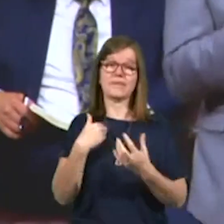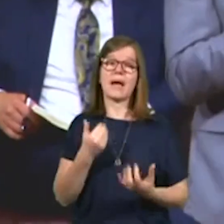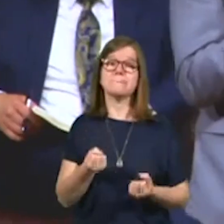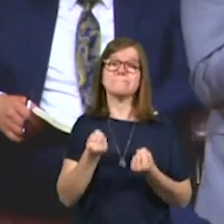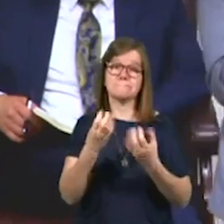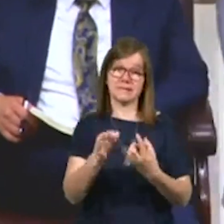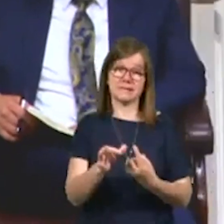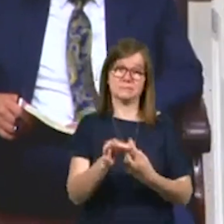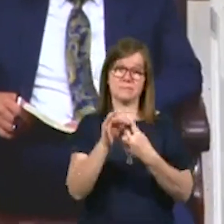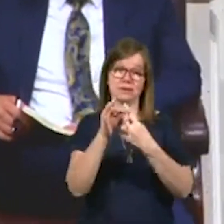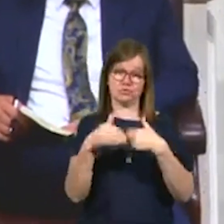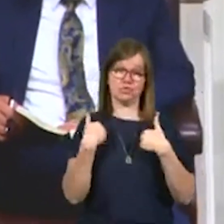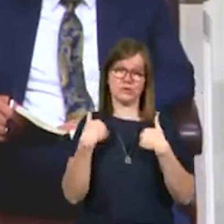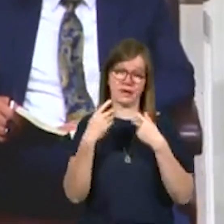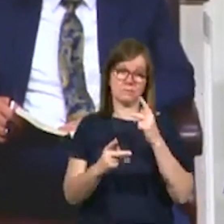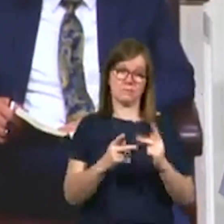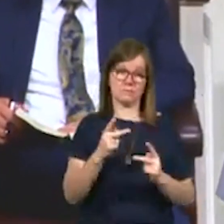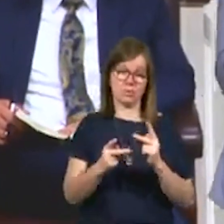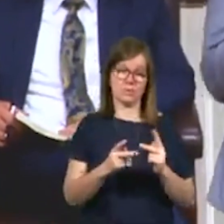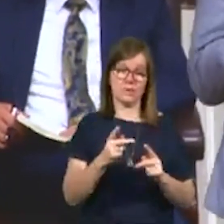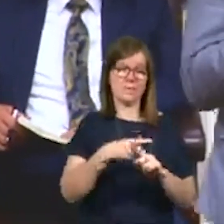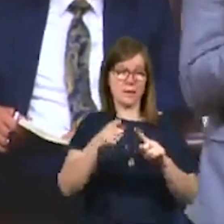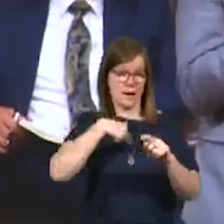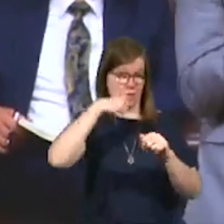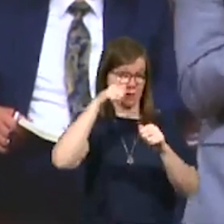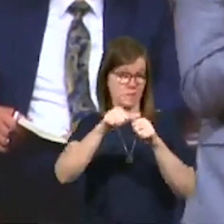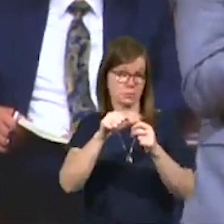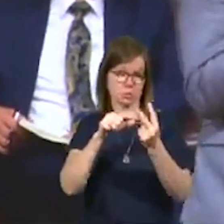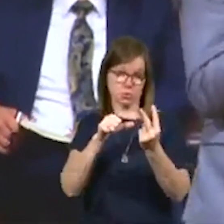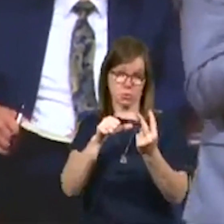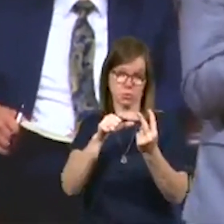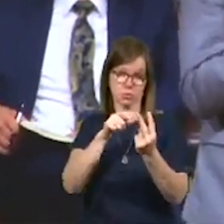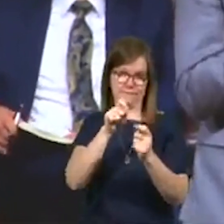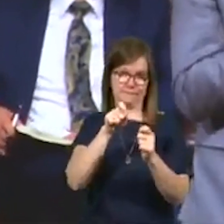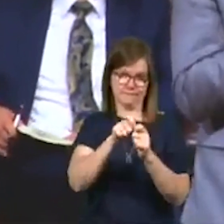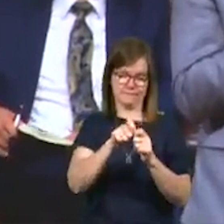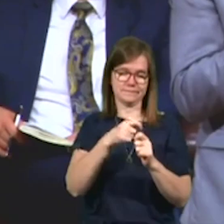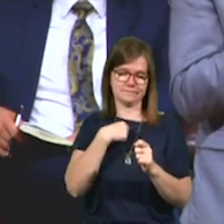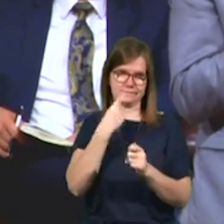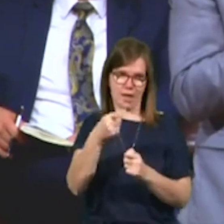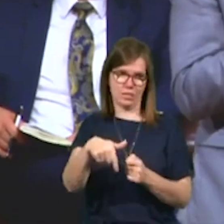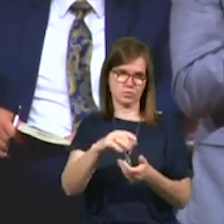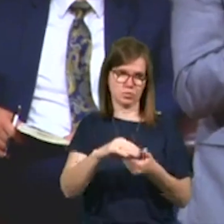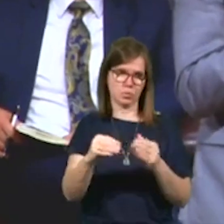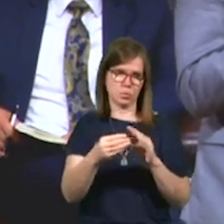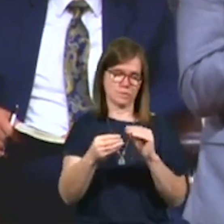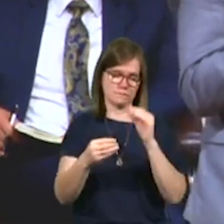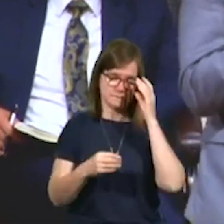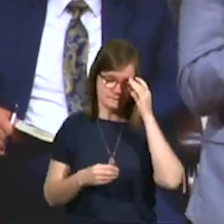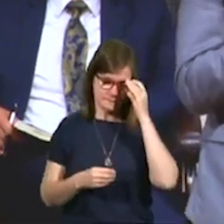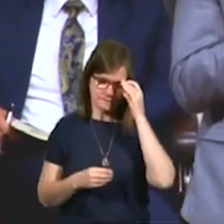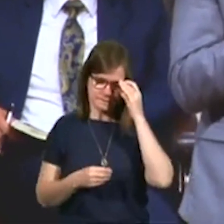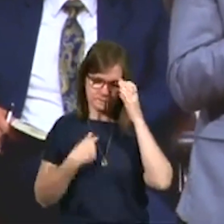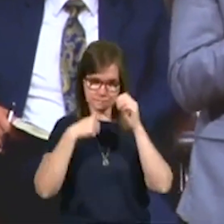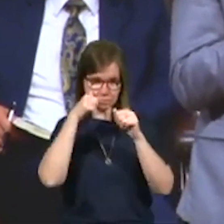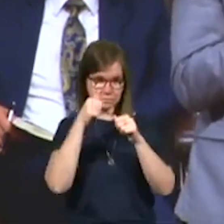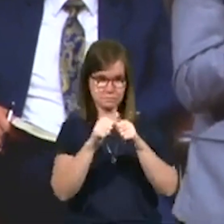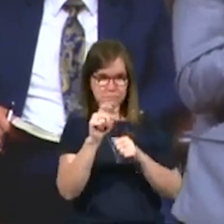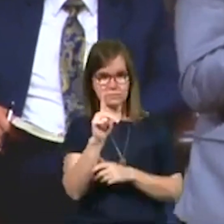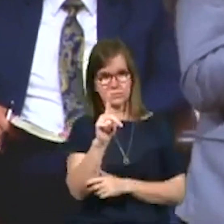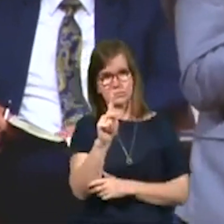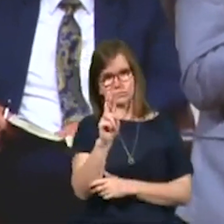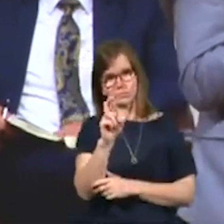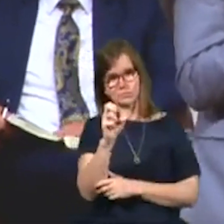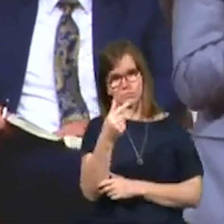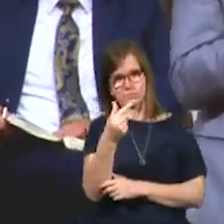young people in it. But I can remember two in particular, as I tell this story, I can remember Craig